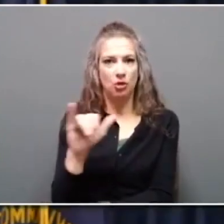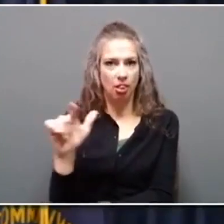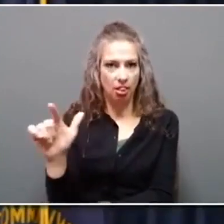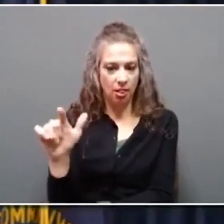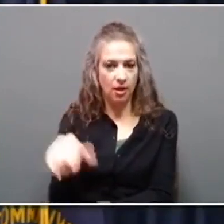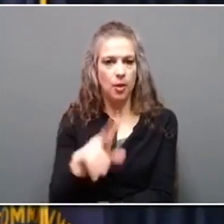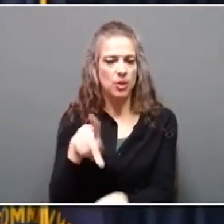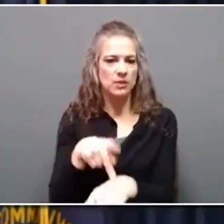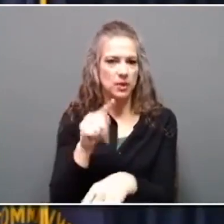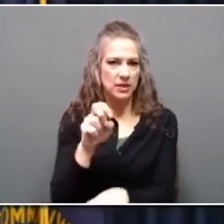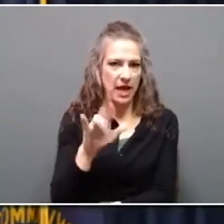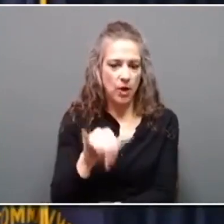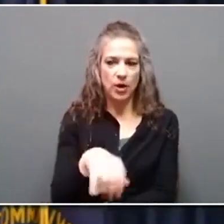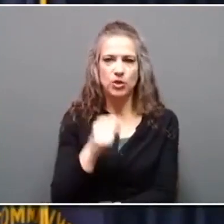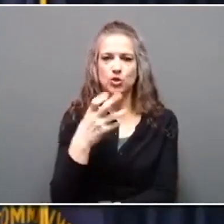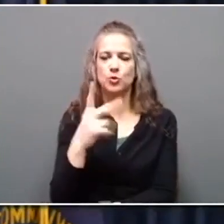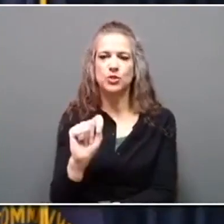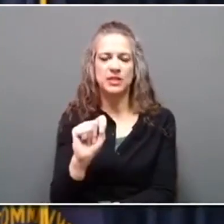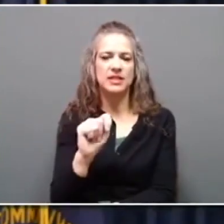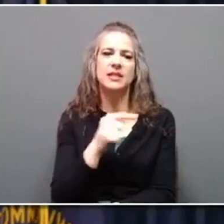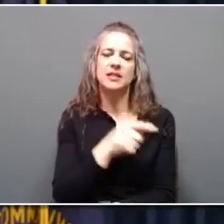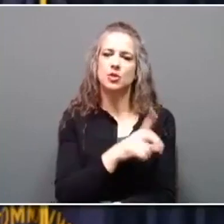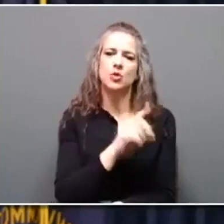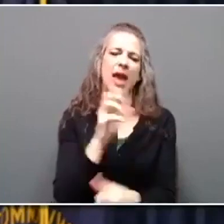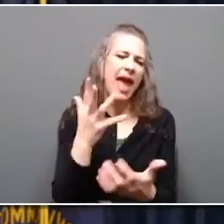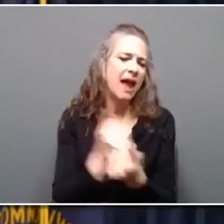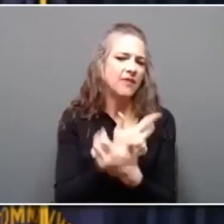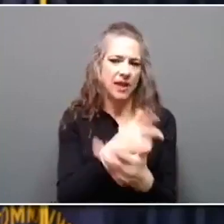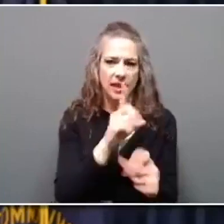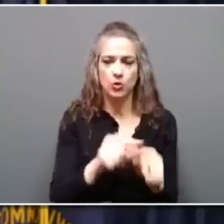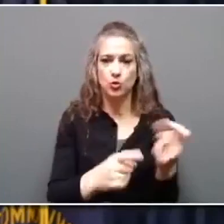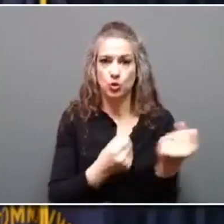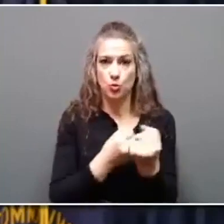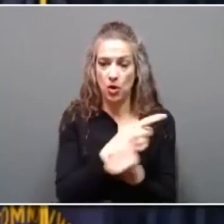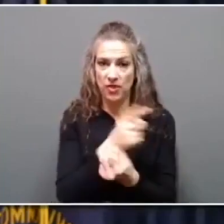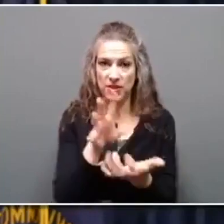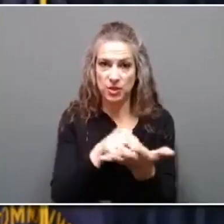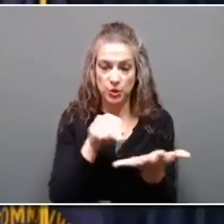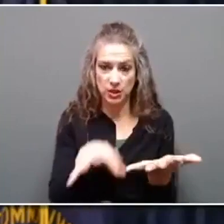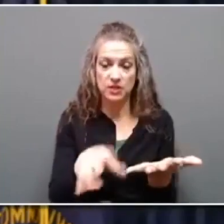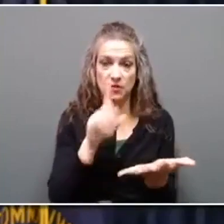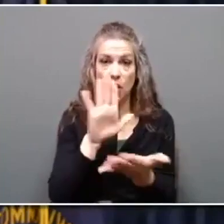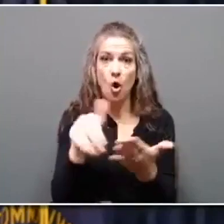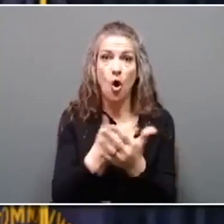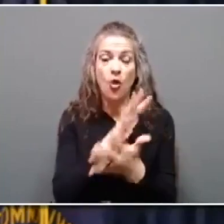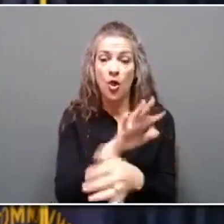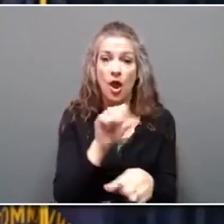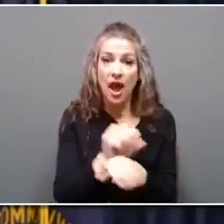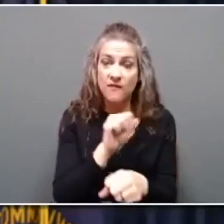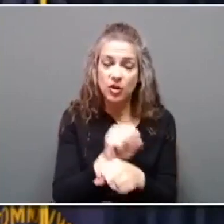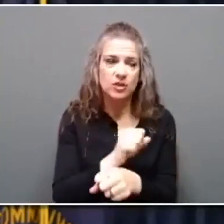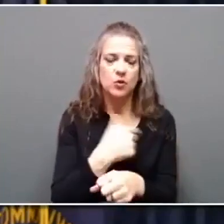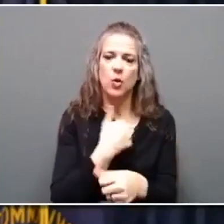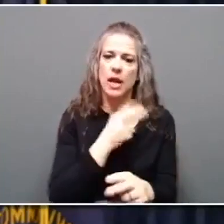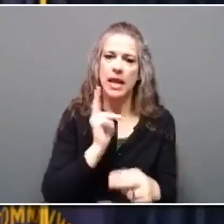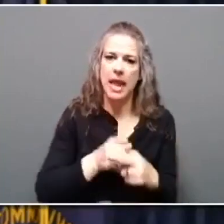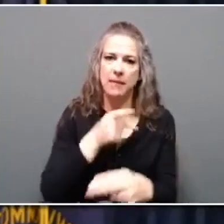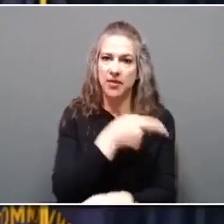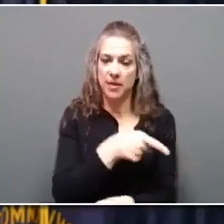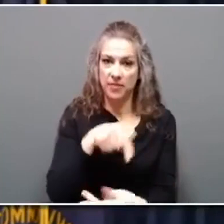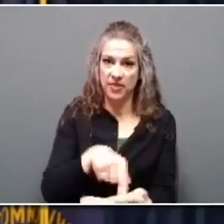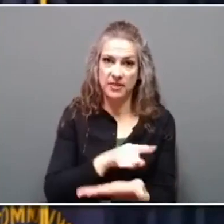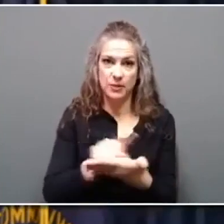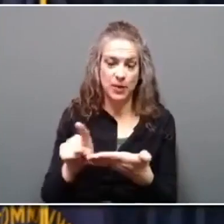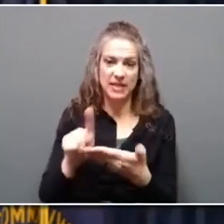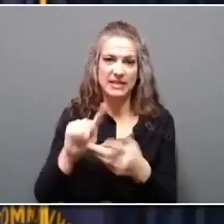and Superintendent Yadz, who are doing everything they can to support these students. For all their efforts, we're naming them this week's Team